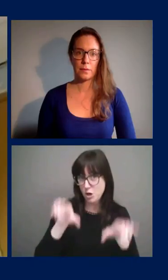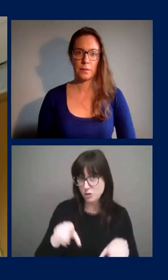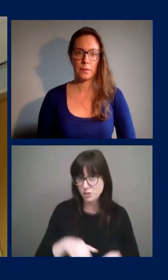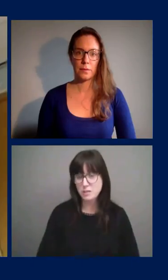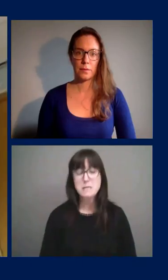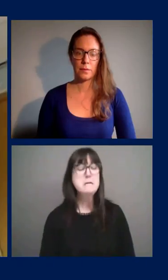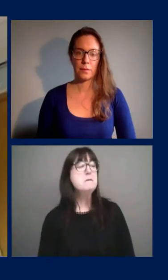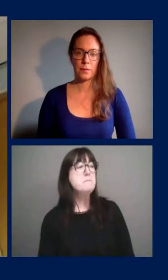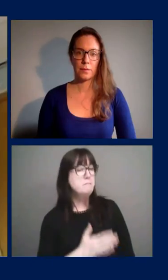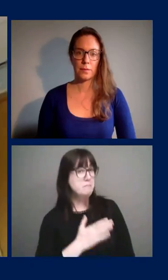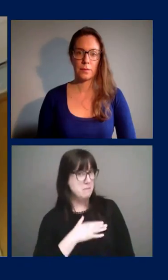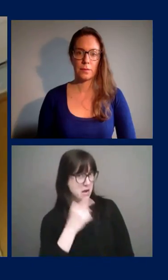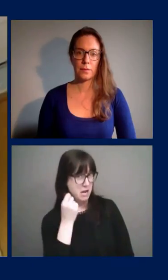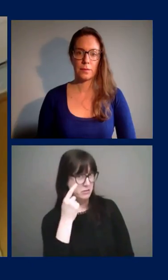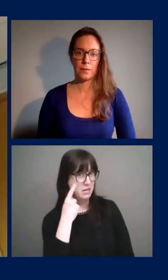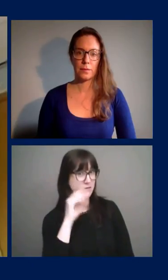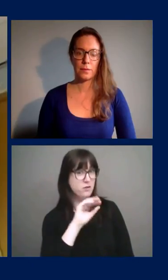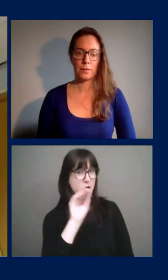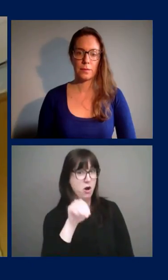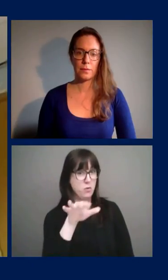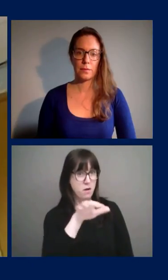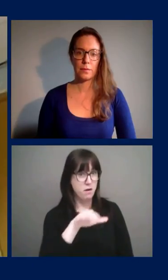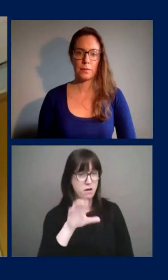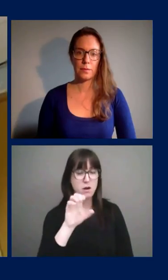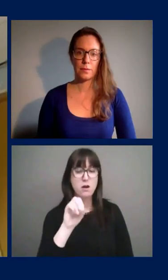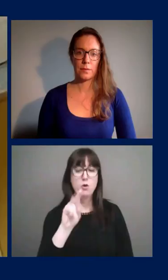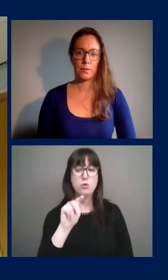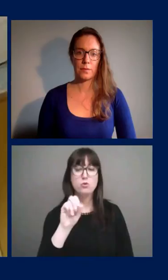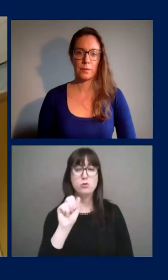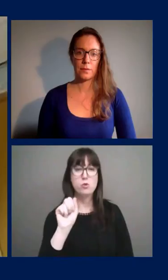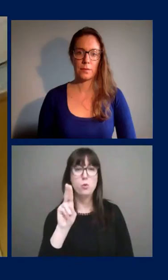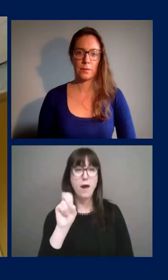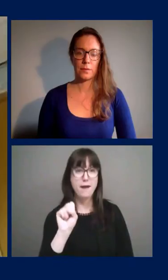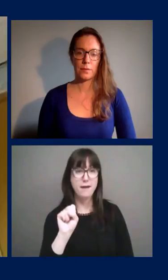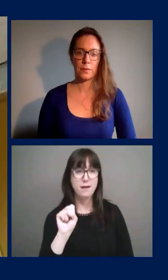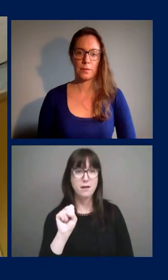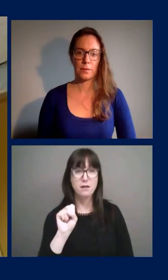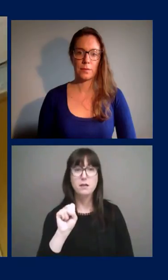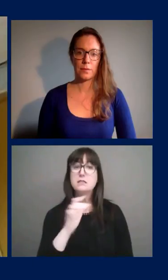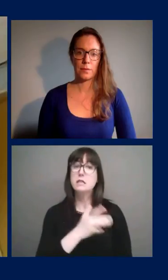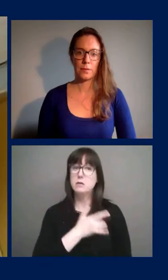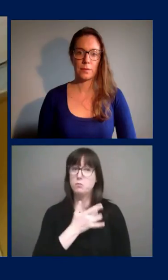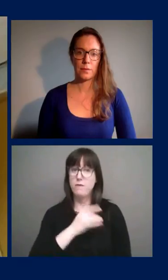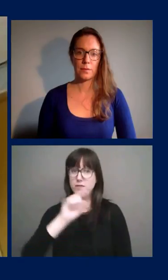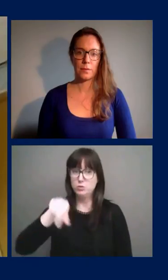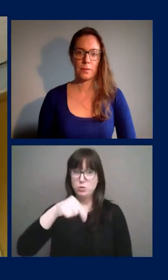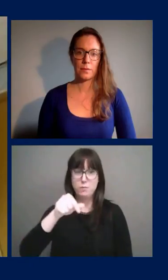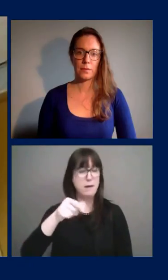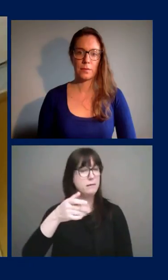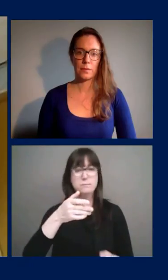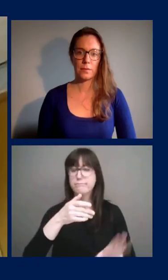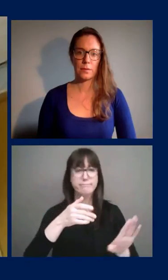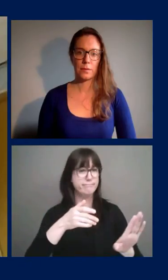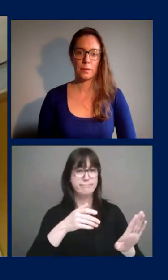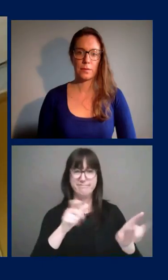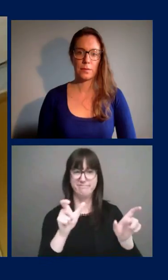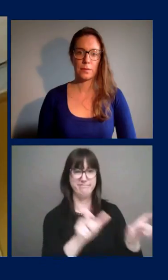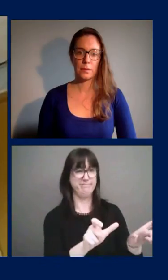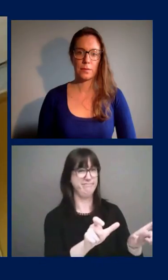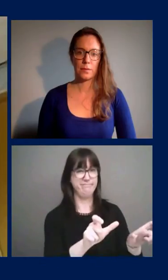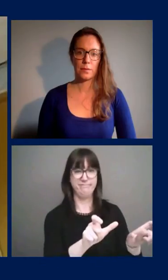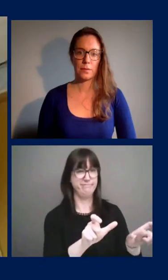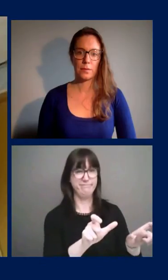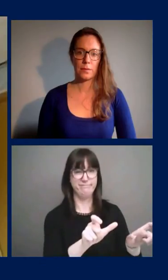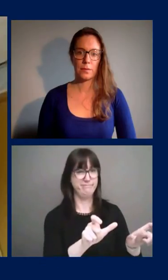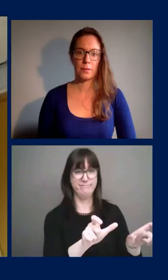is that in the Otaway region, the province of Quebec is still asking that people only do essential travel